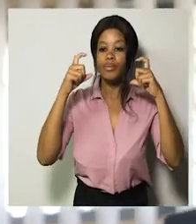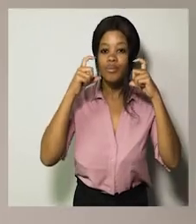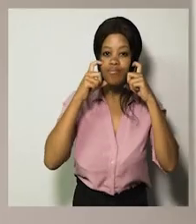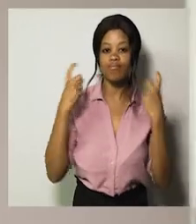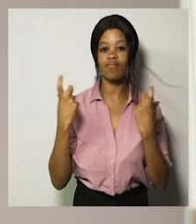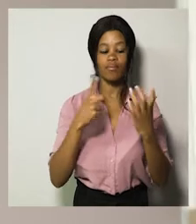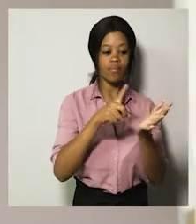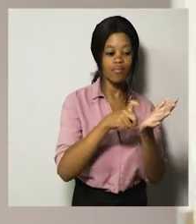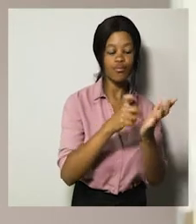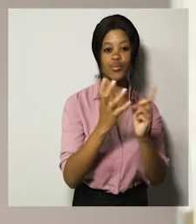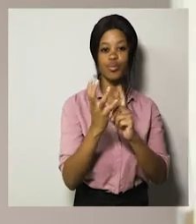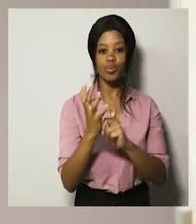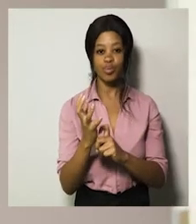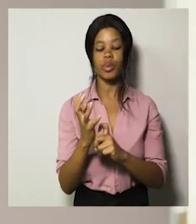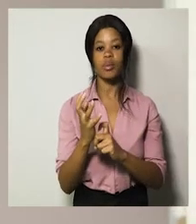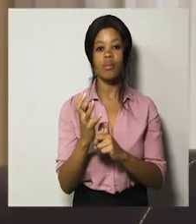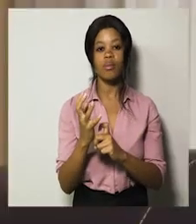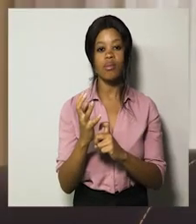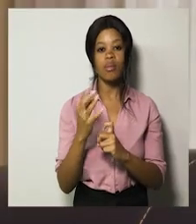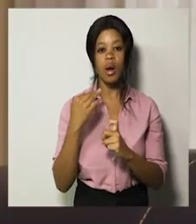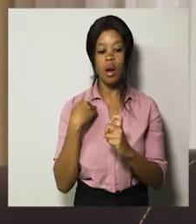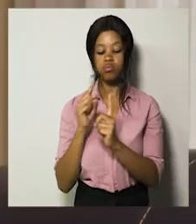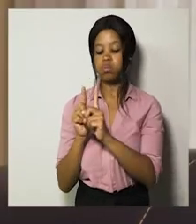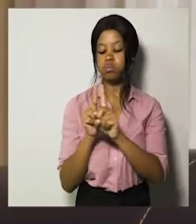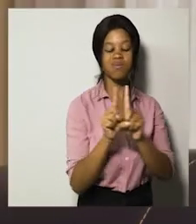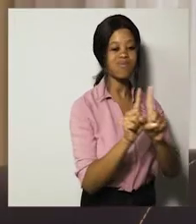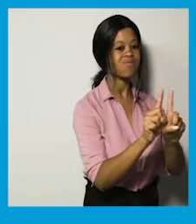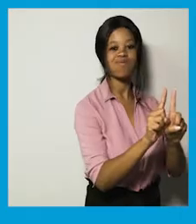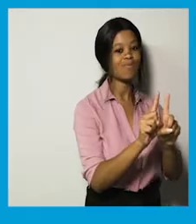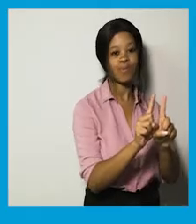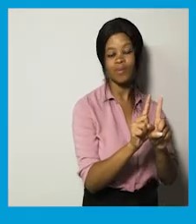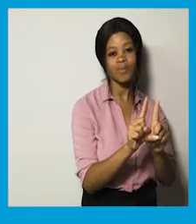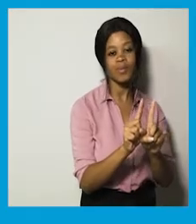avoid physical contact as much as possible